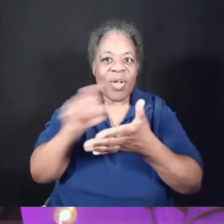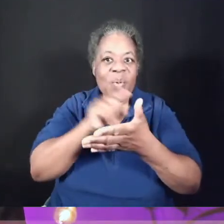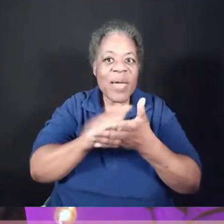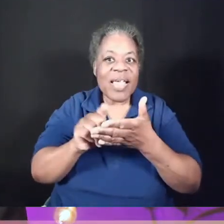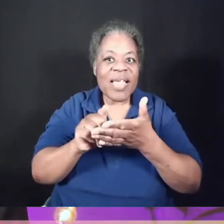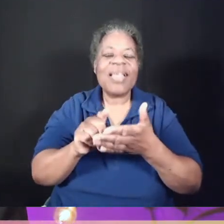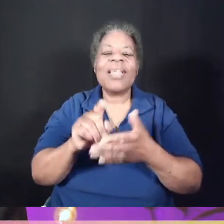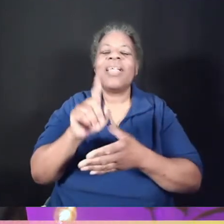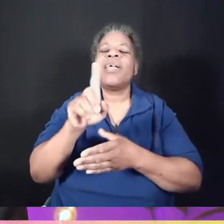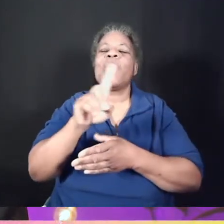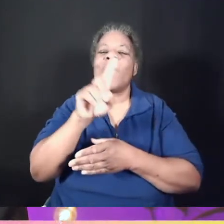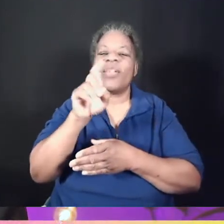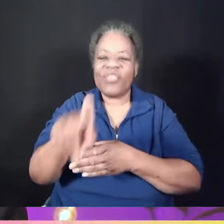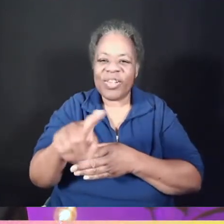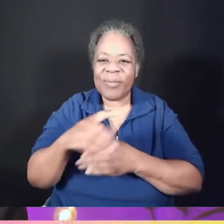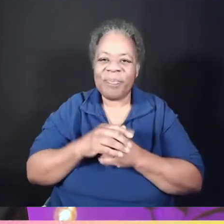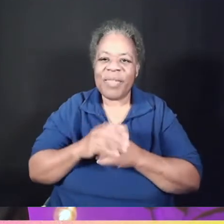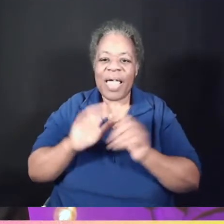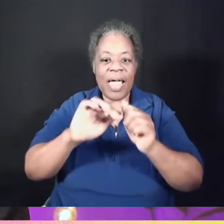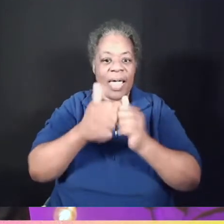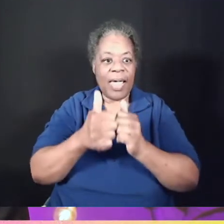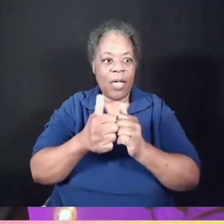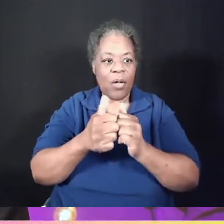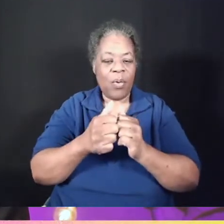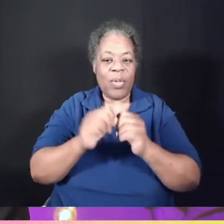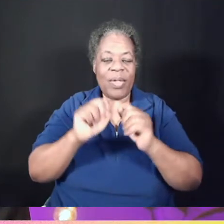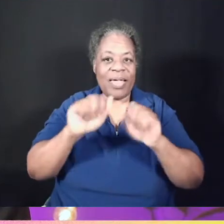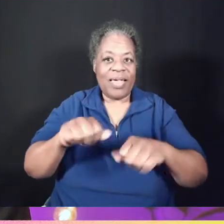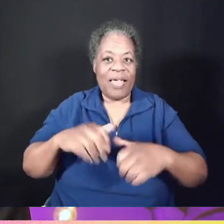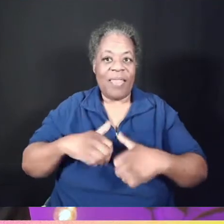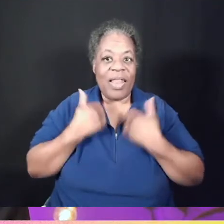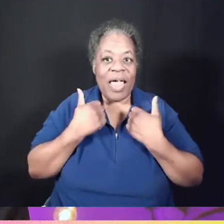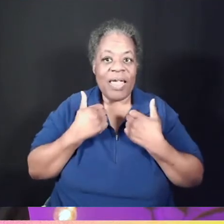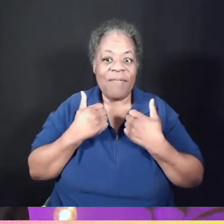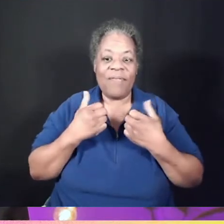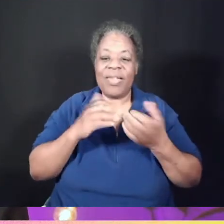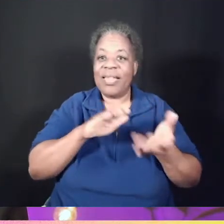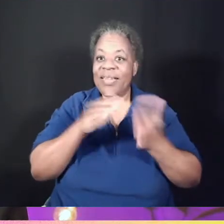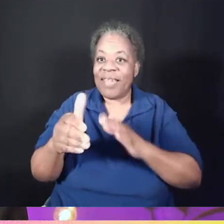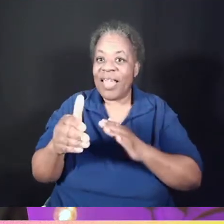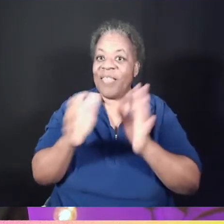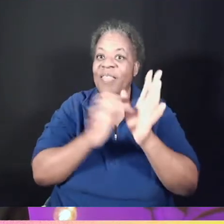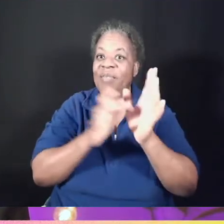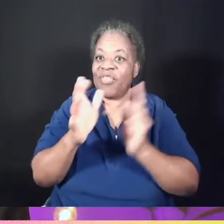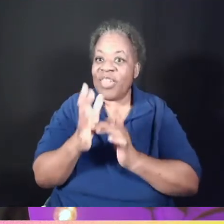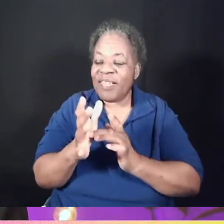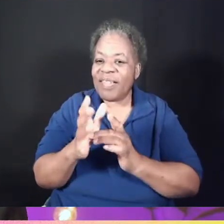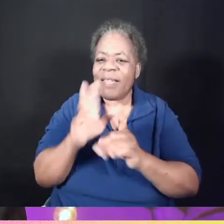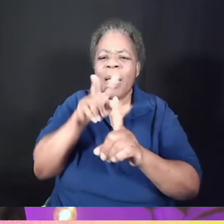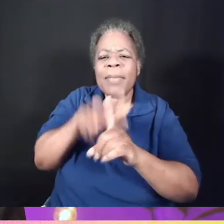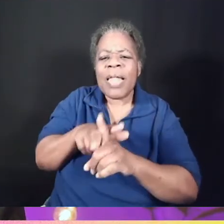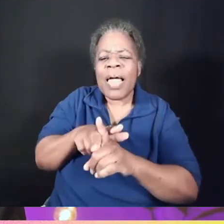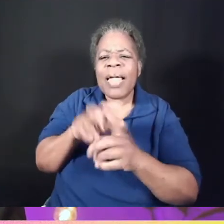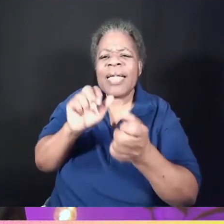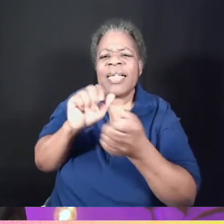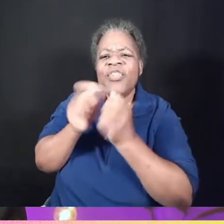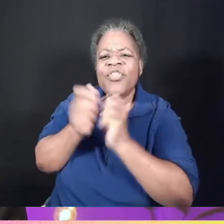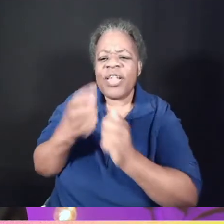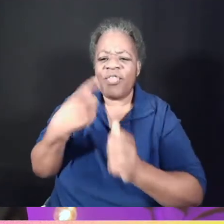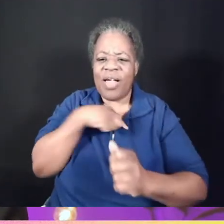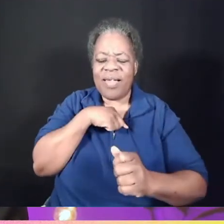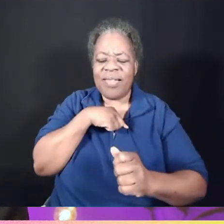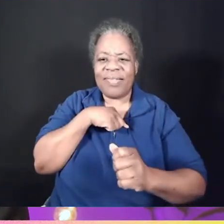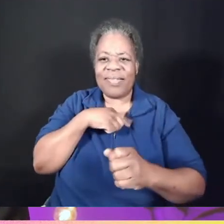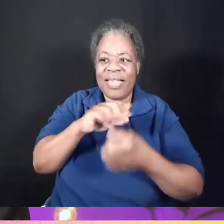be this. How can the life and death of Jesus change us and change our approach to making, you know, change happen in the world